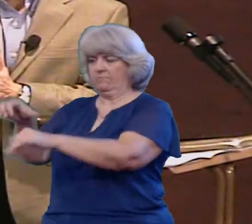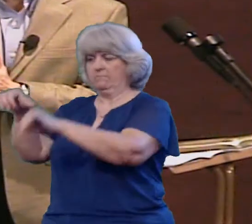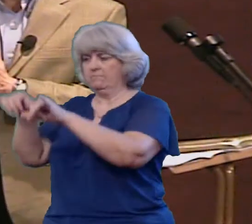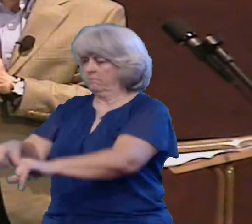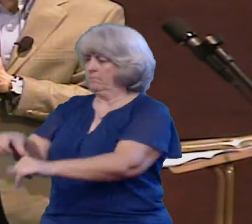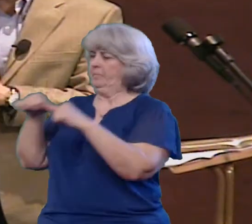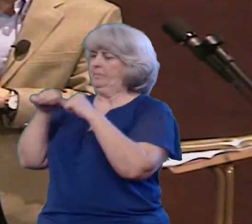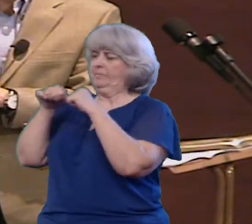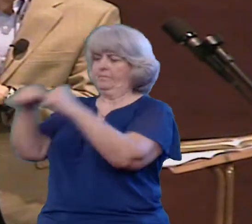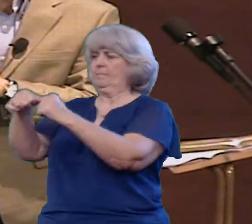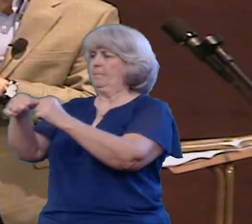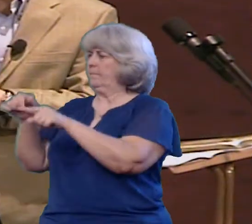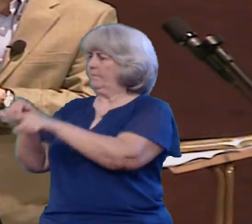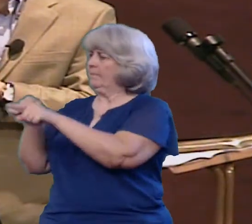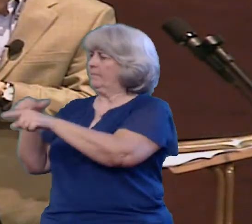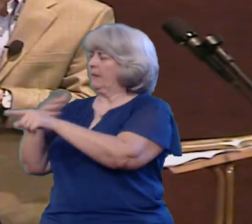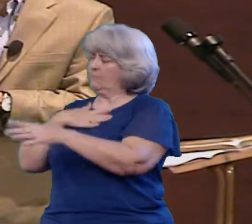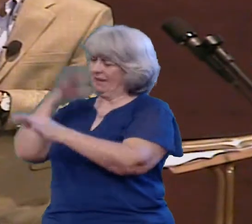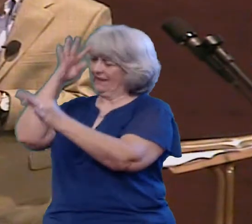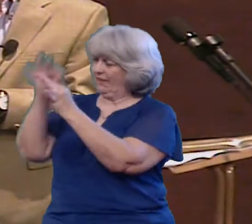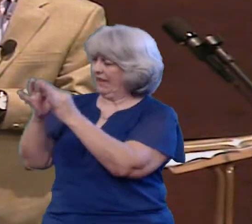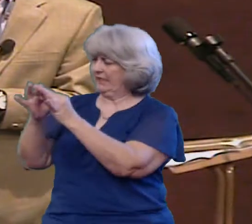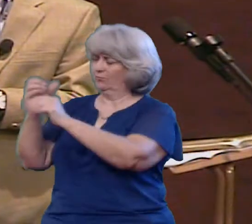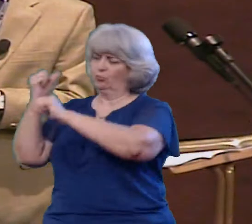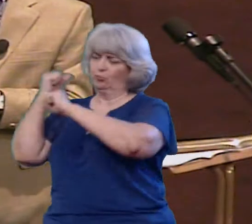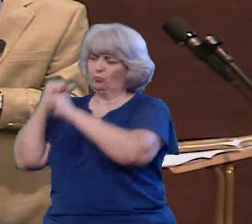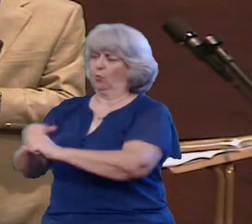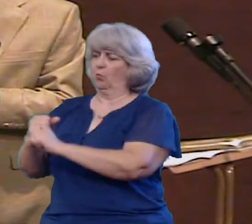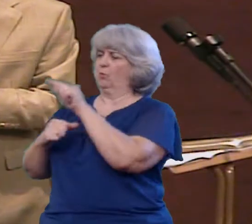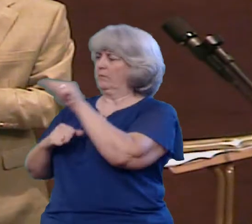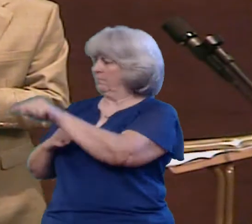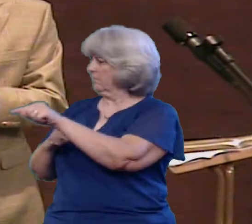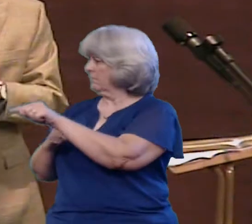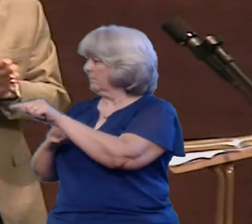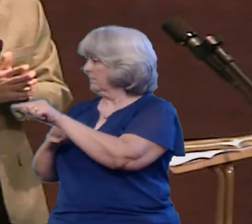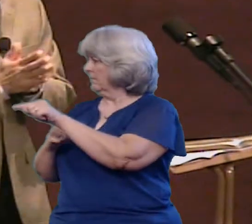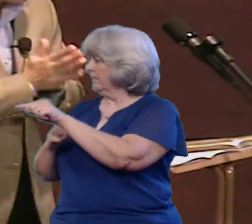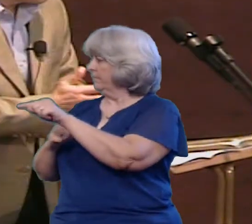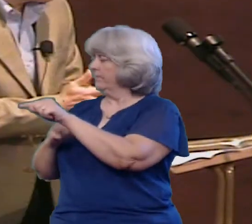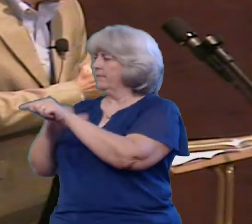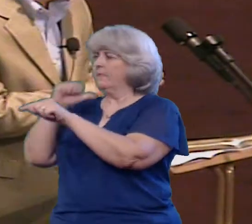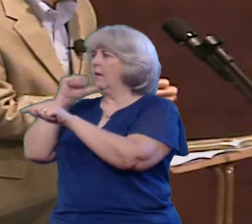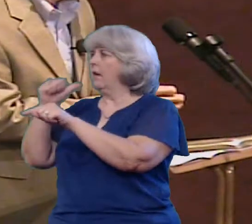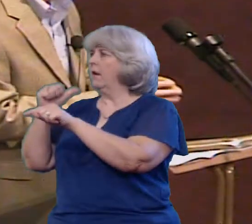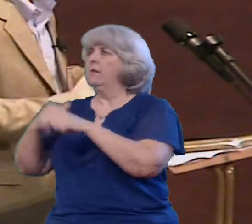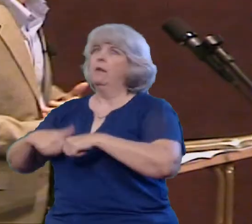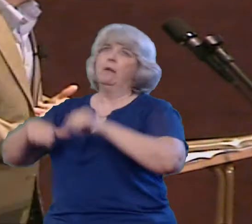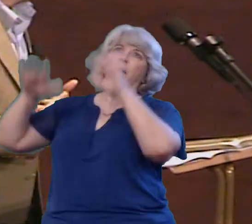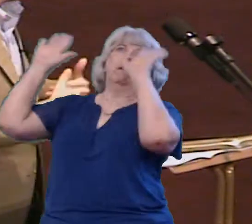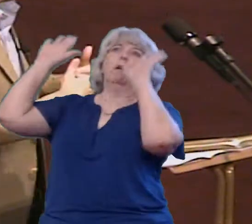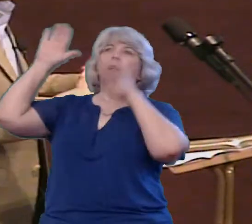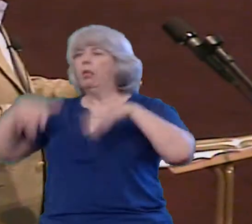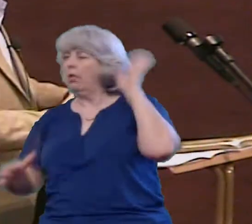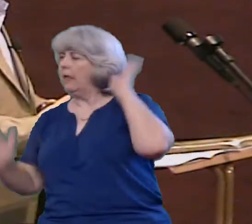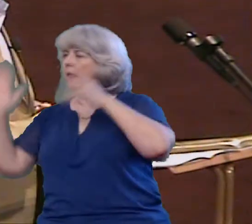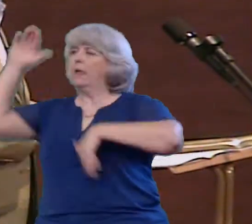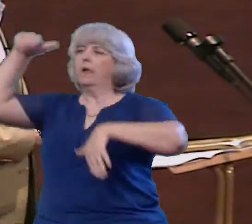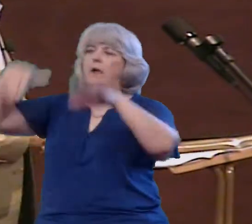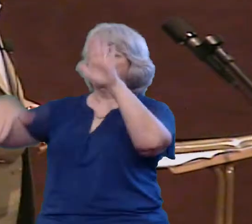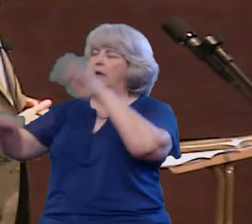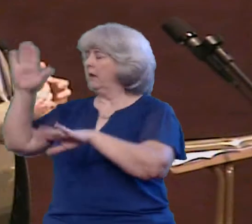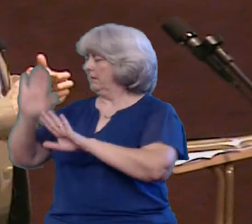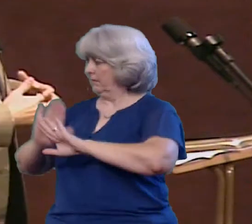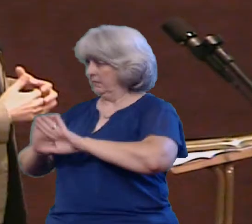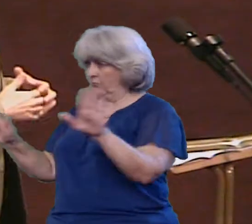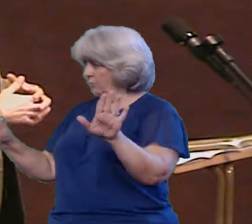And that our faith remains strong That no matter what we say And how we communicate to others